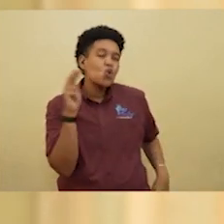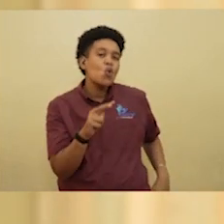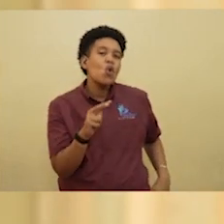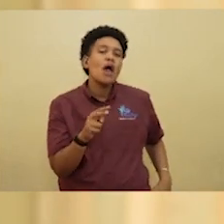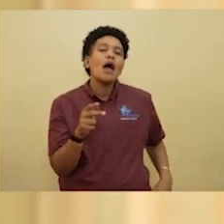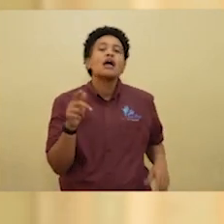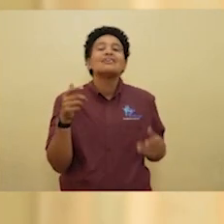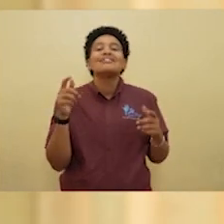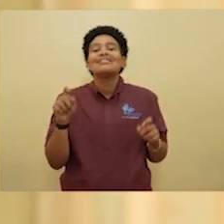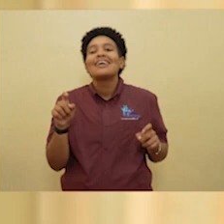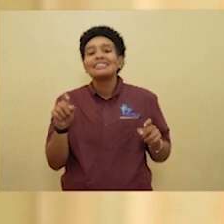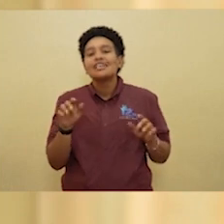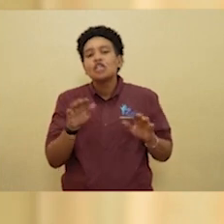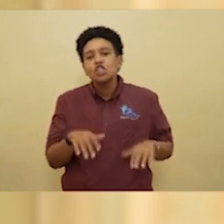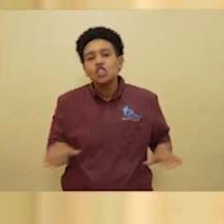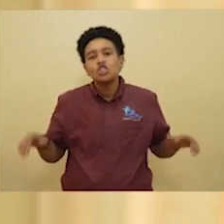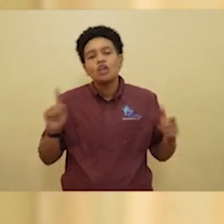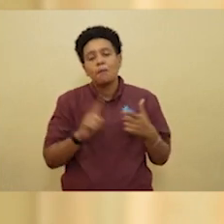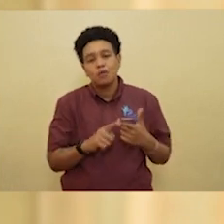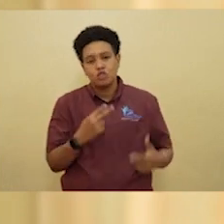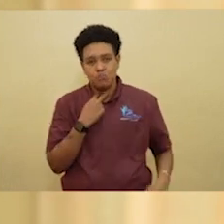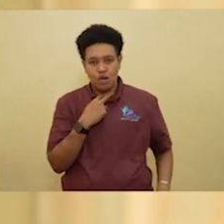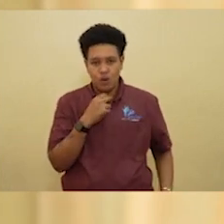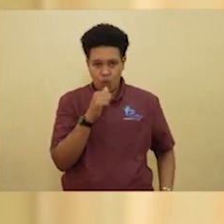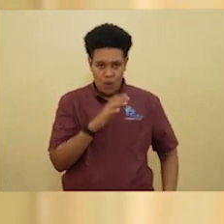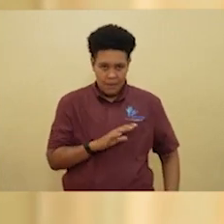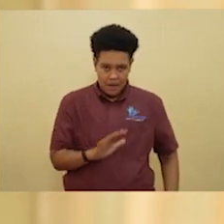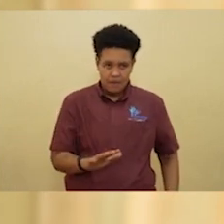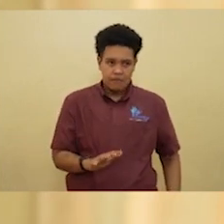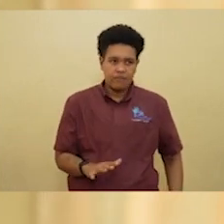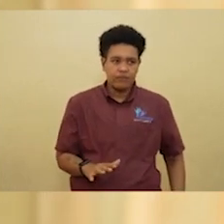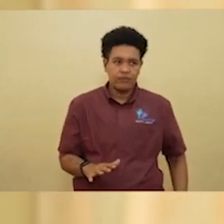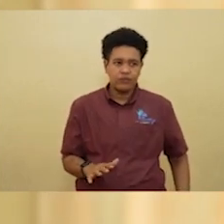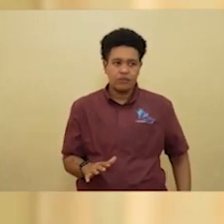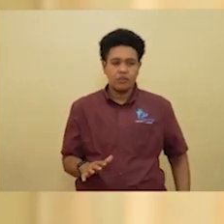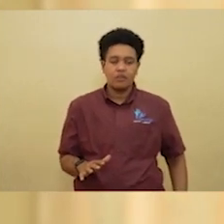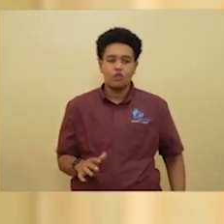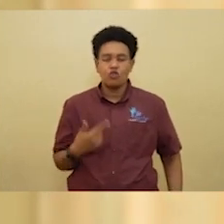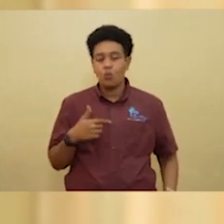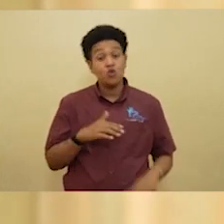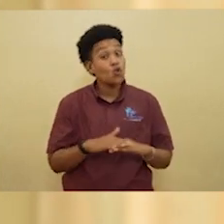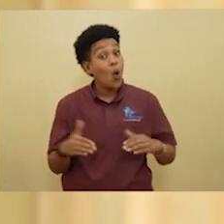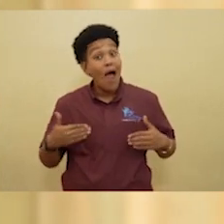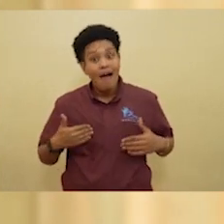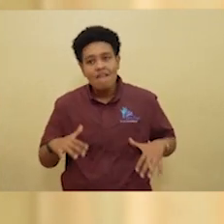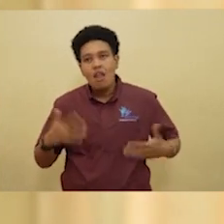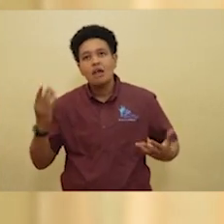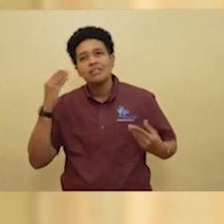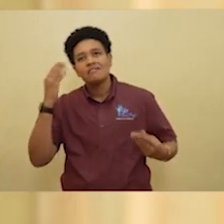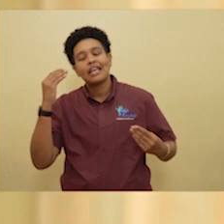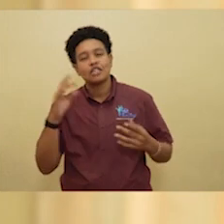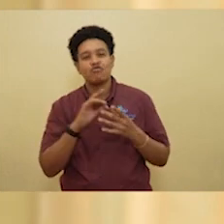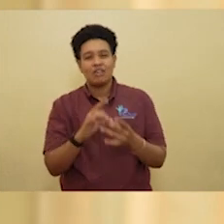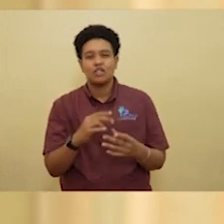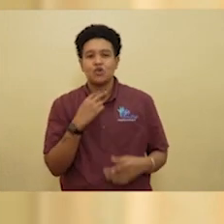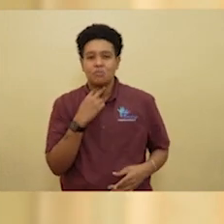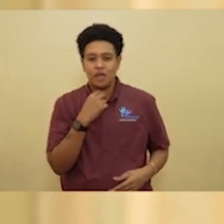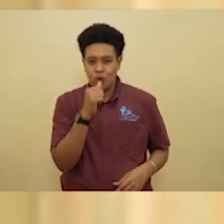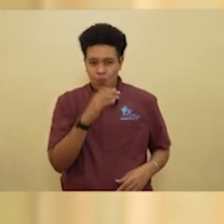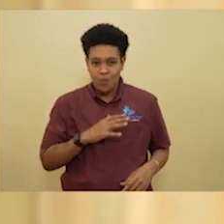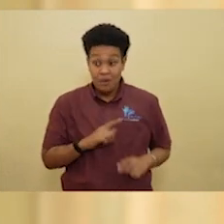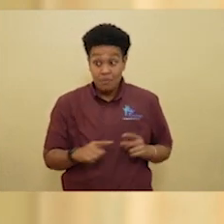at trials in children and pregnant women. So we don't have a lot of data. But what we do know